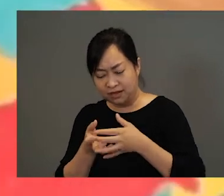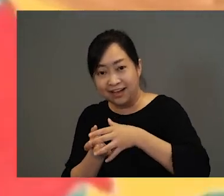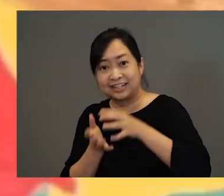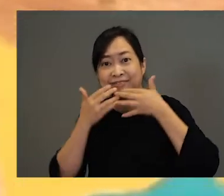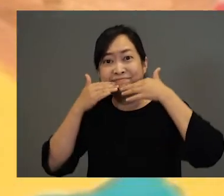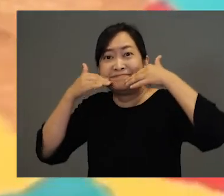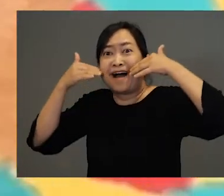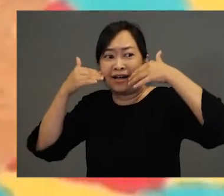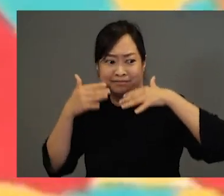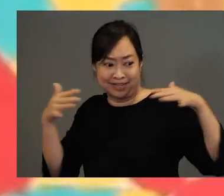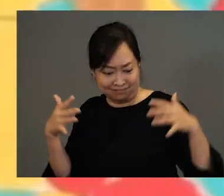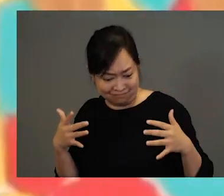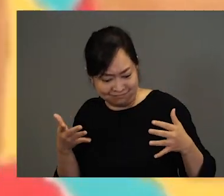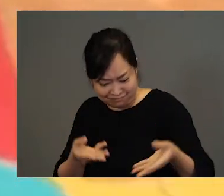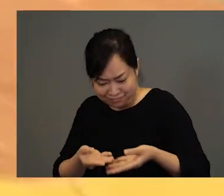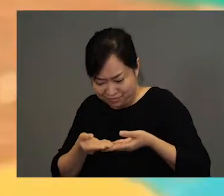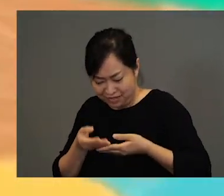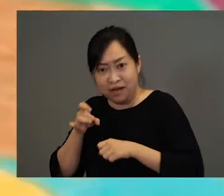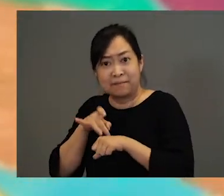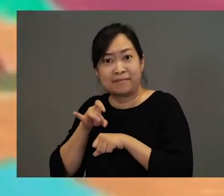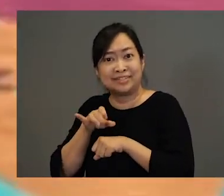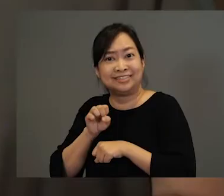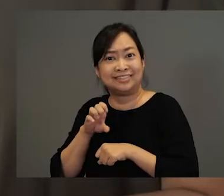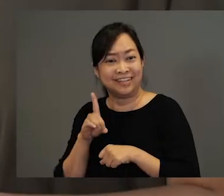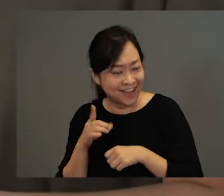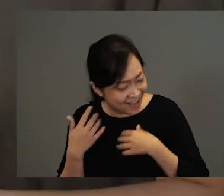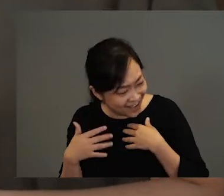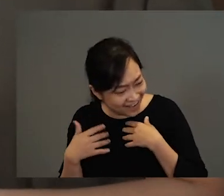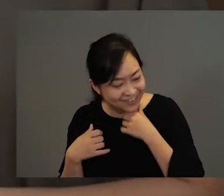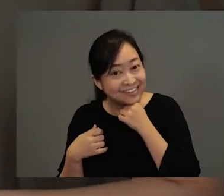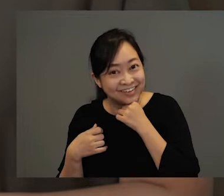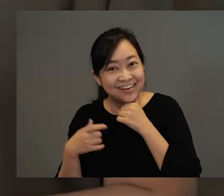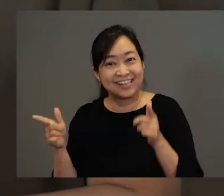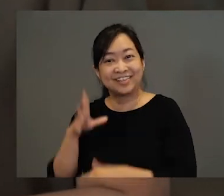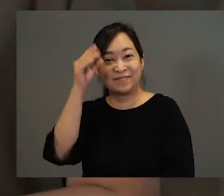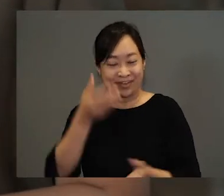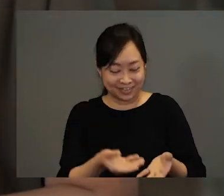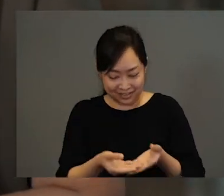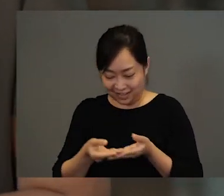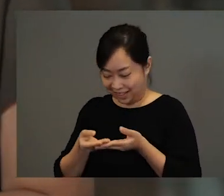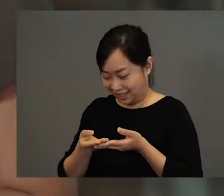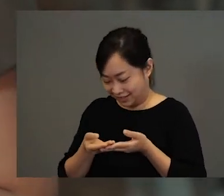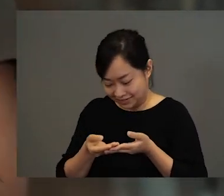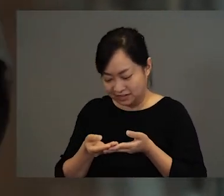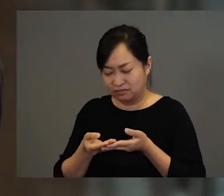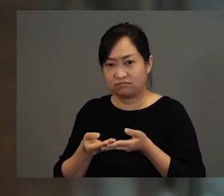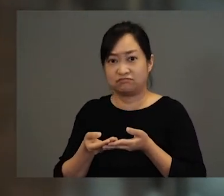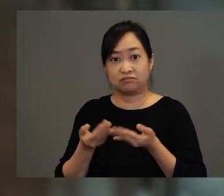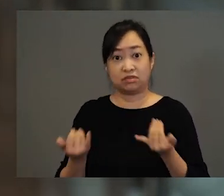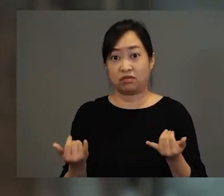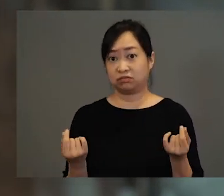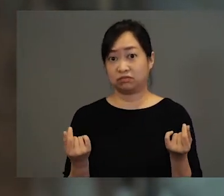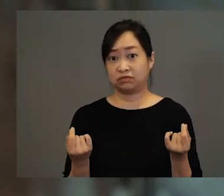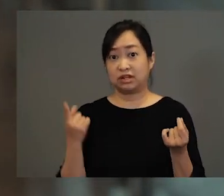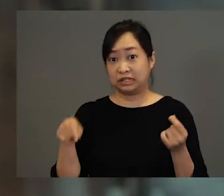happy smile and gave him some pumpkin seeds. The little boy took the pumpkin seeds, but now